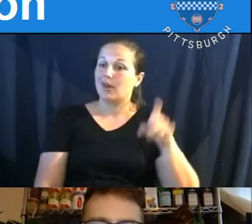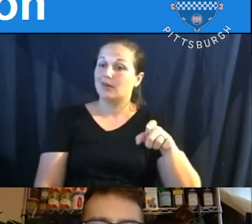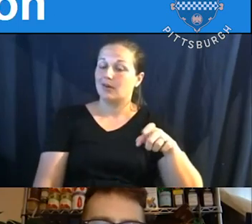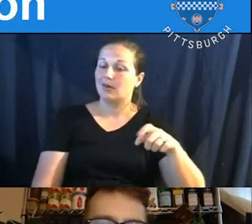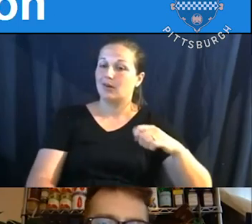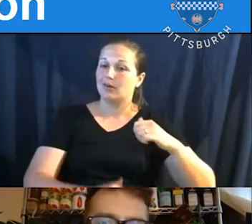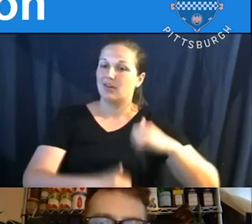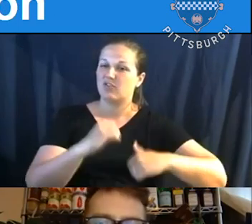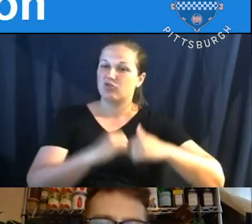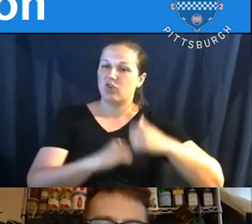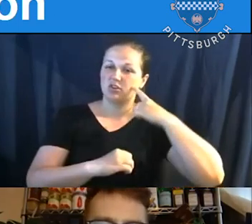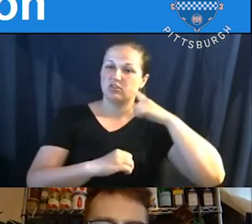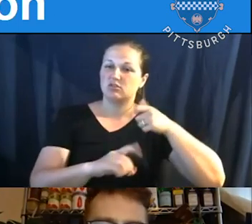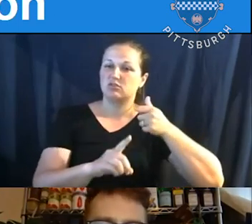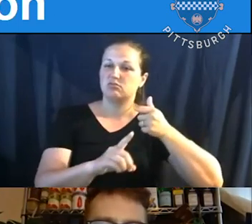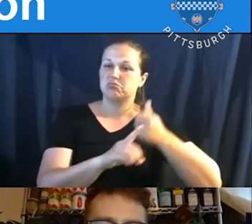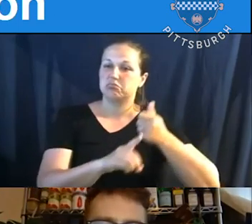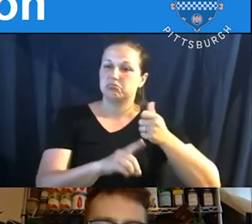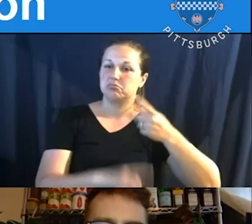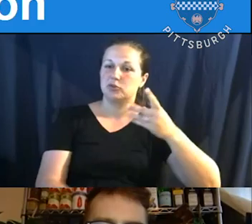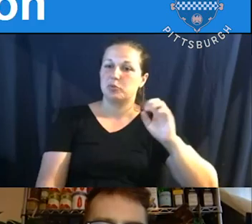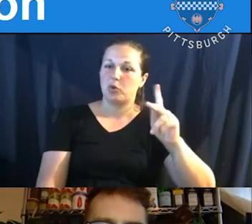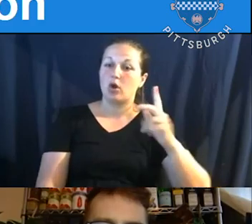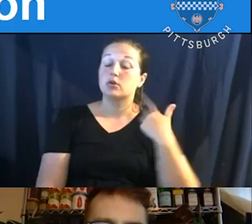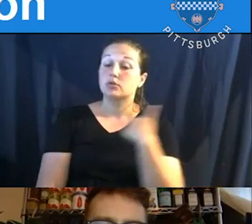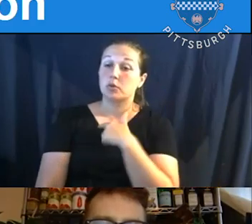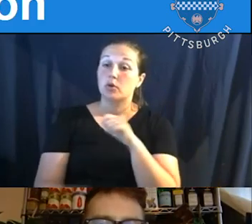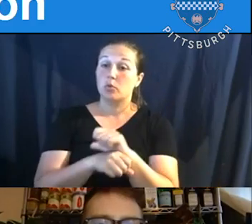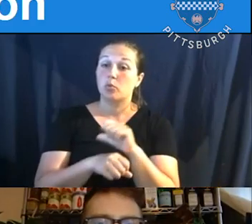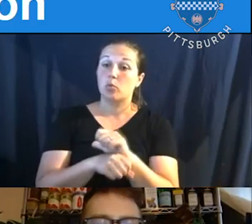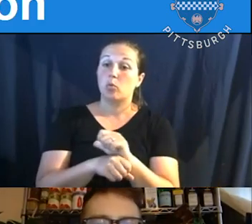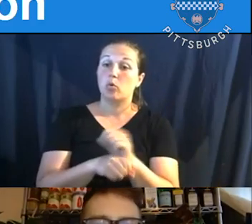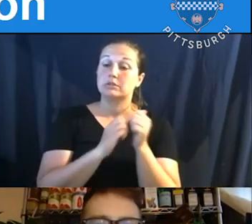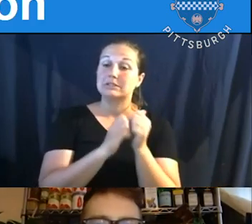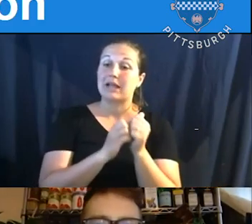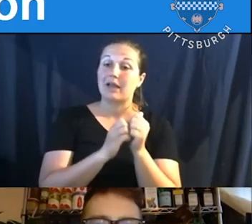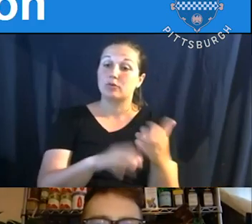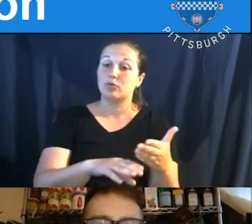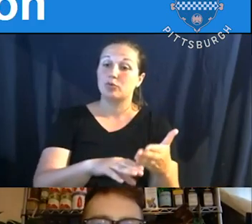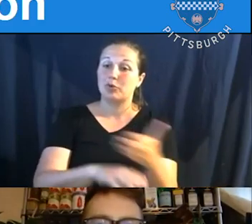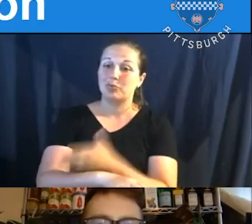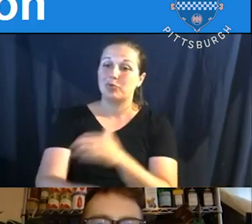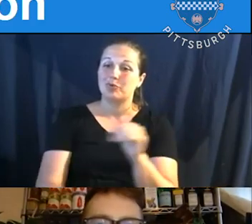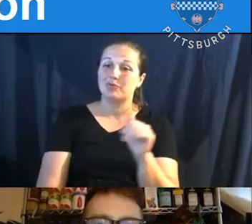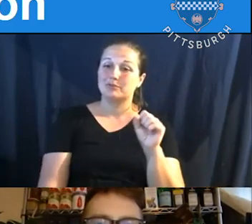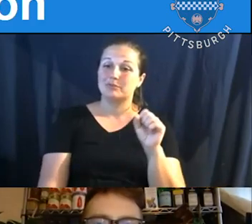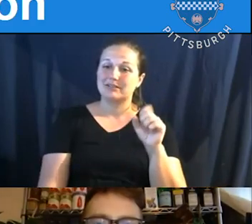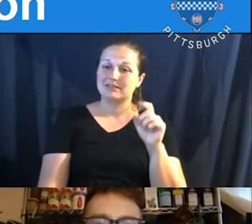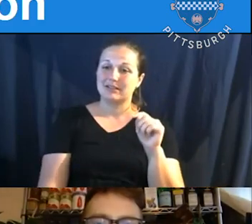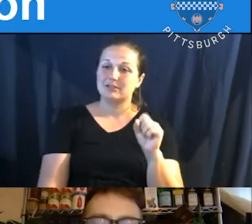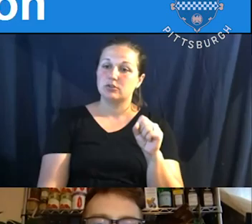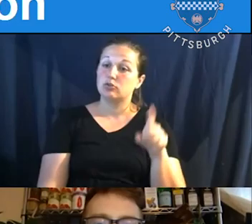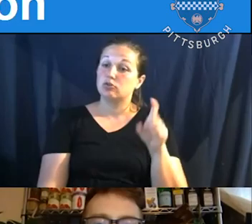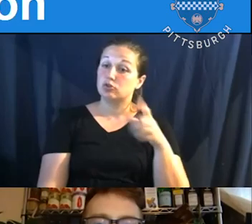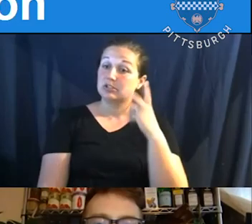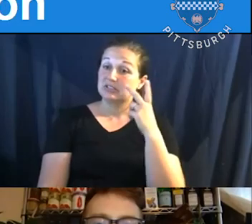Um, and so we've helped to work with them to kind of, you know, improve some assets. What you should see is improve some assets in the area in terms of